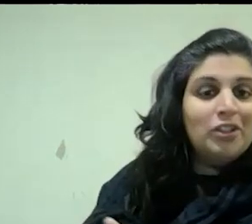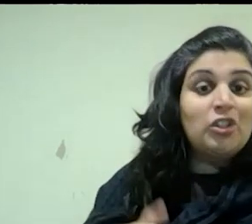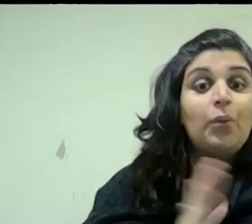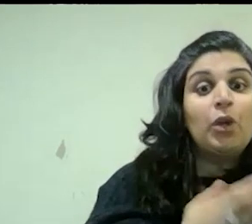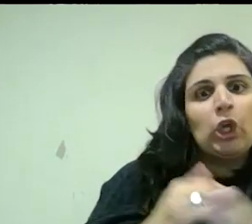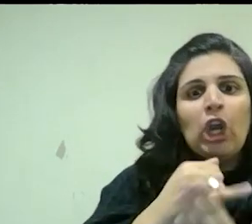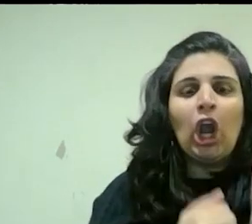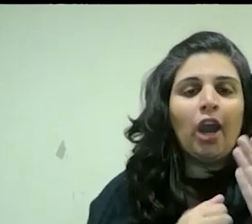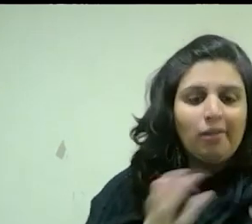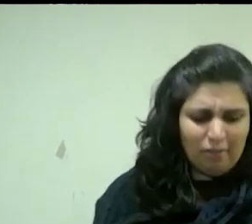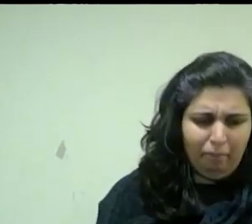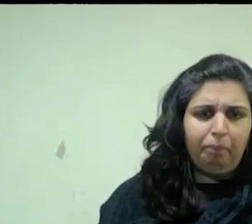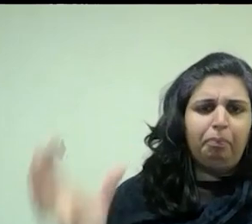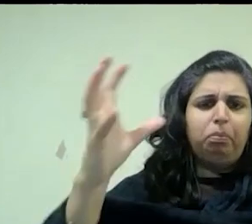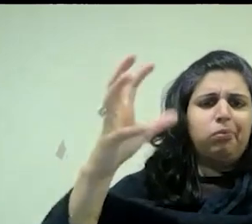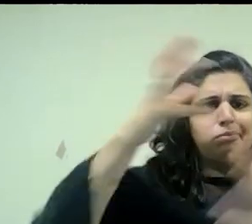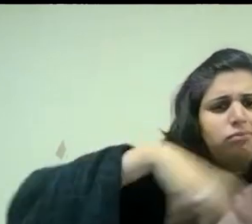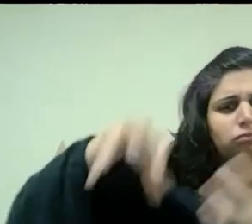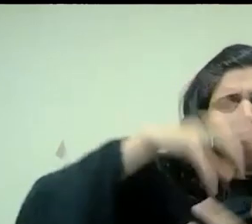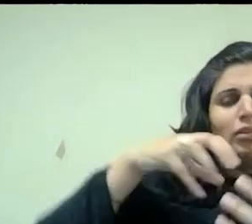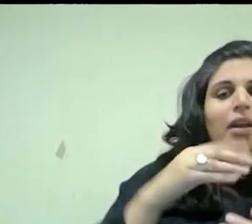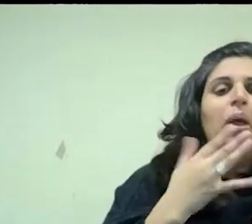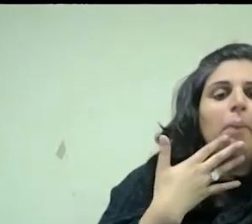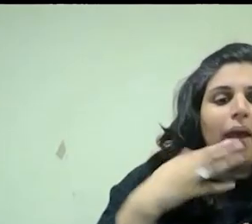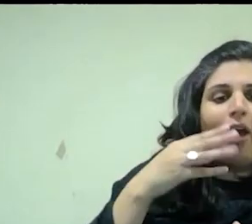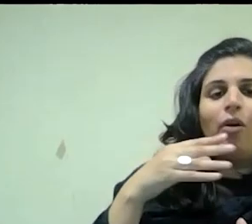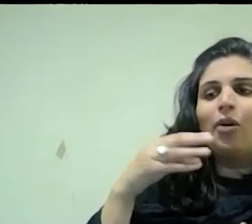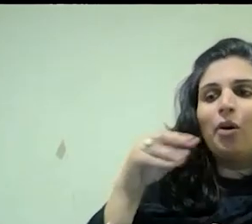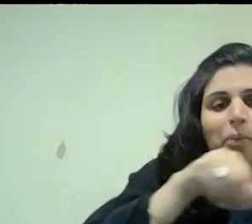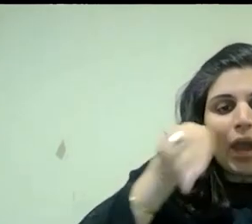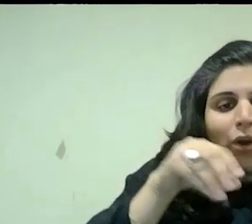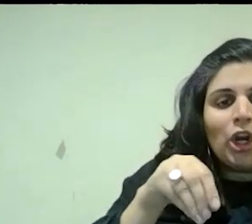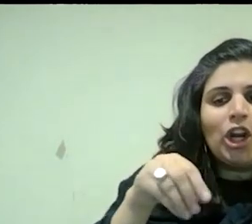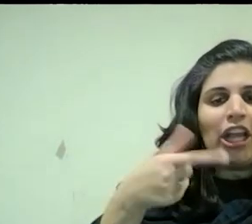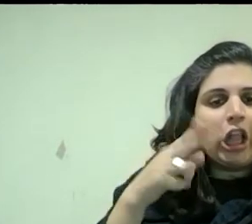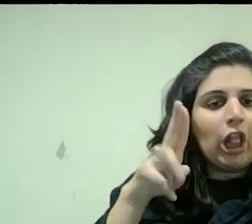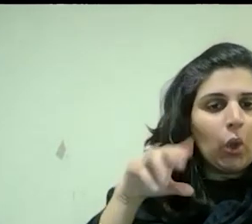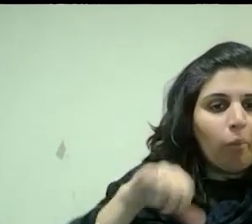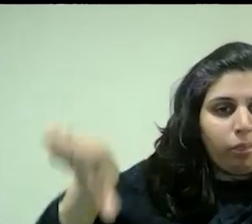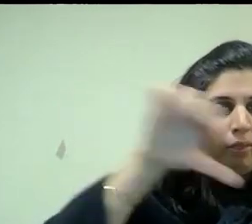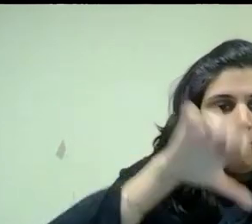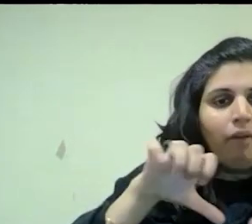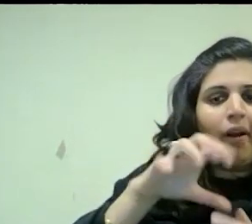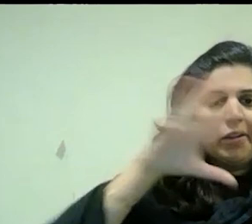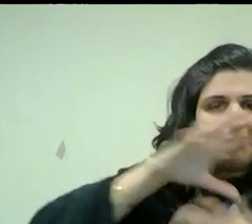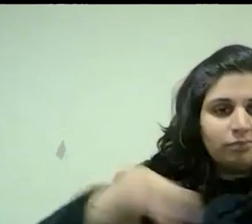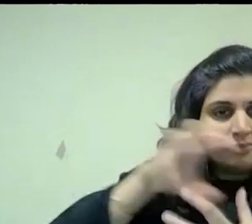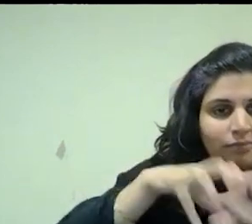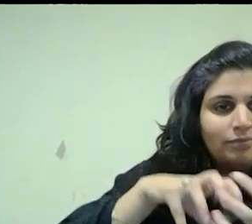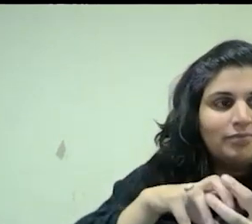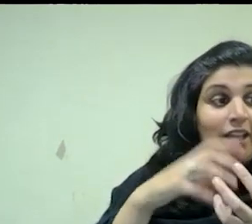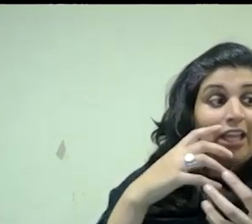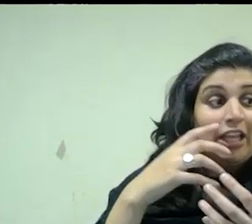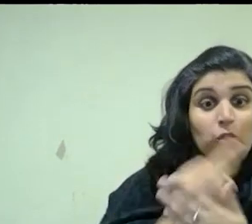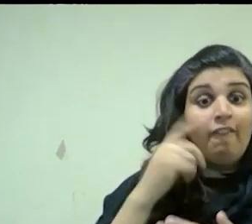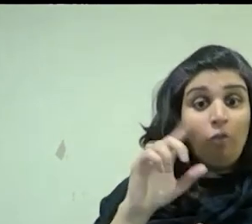of glue that he mixed powdered pigments into for his stage for the sets and he